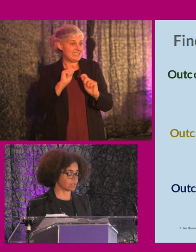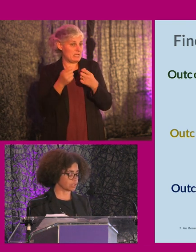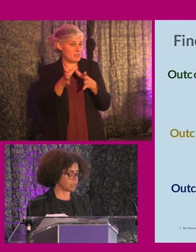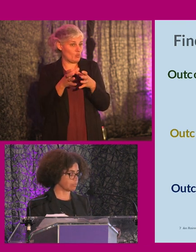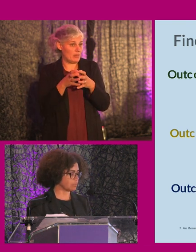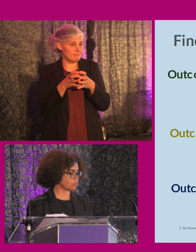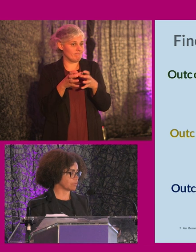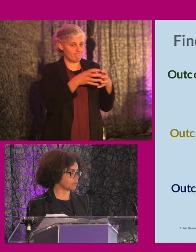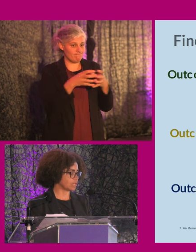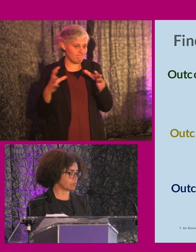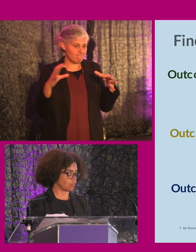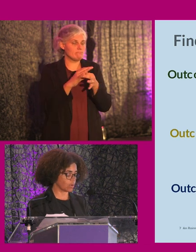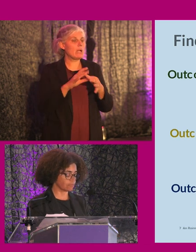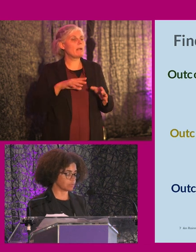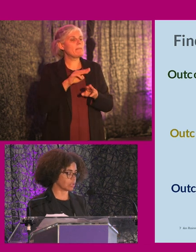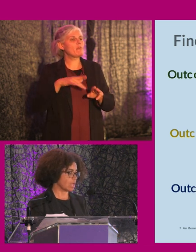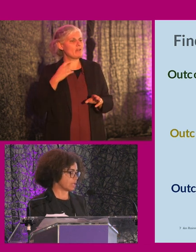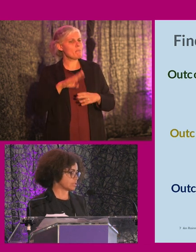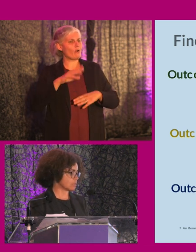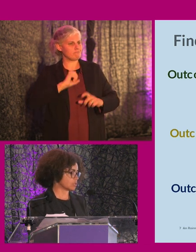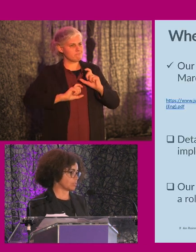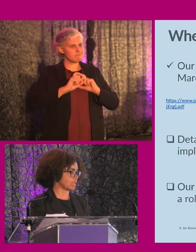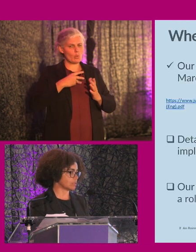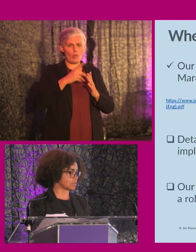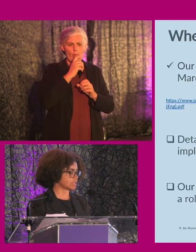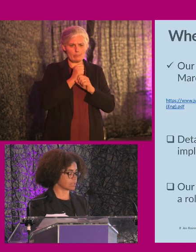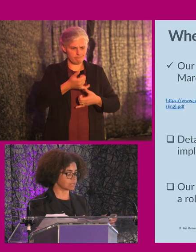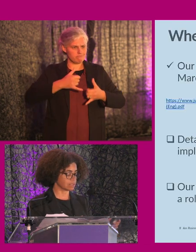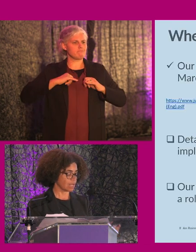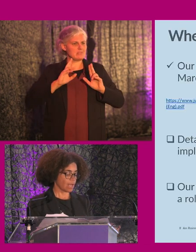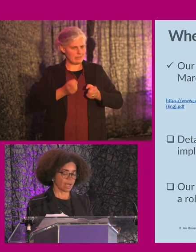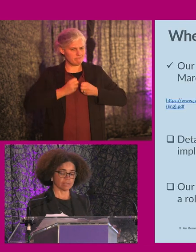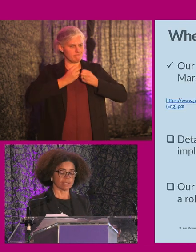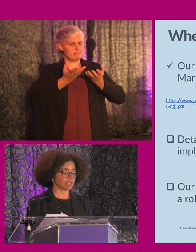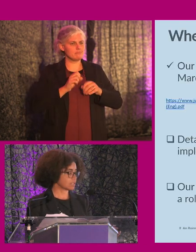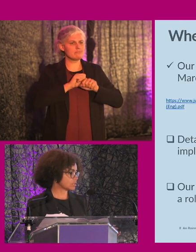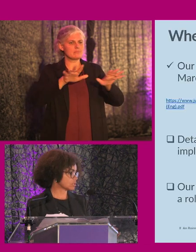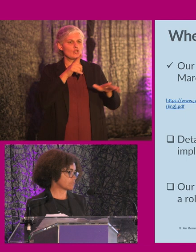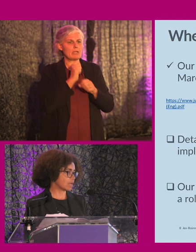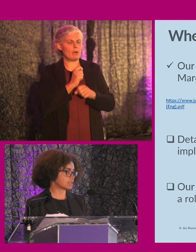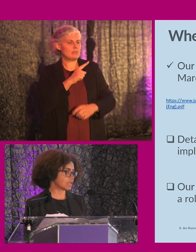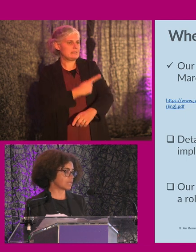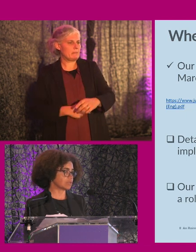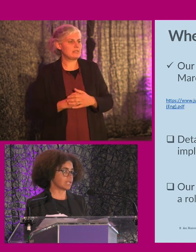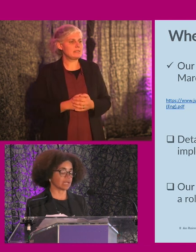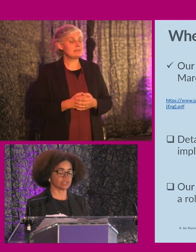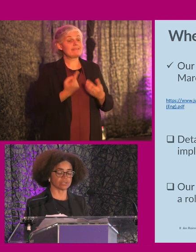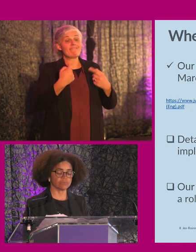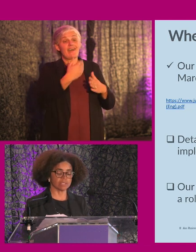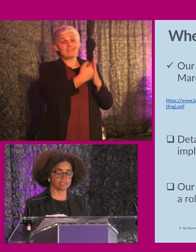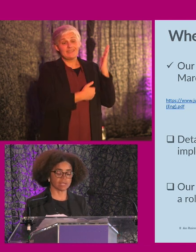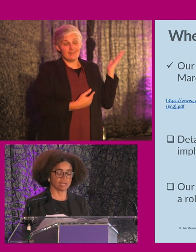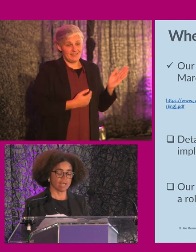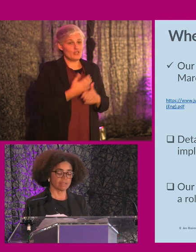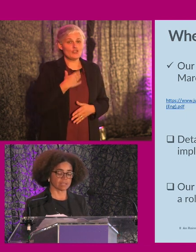and, and just being, people being feeling a bit more comfortable in terms of being able to discuss this. And this is just the final slide really. And it's just